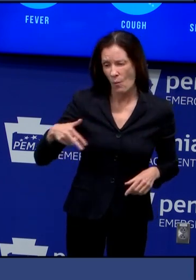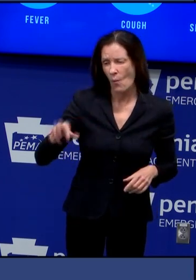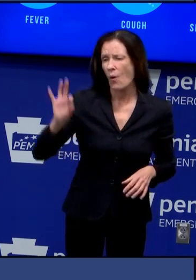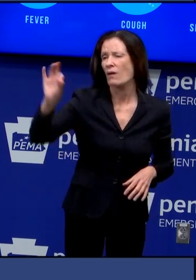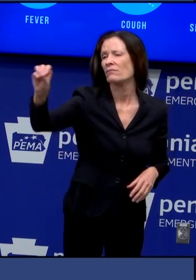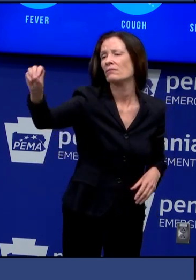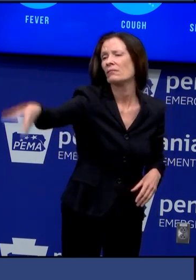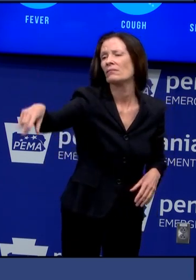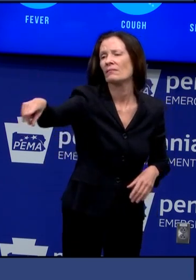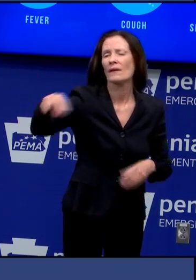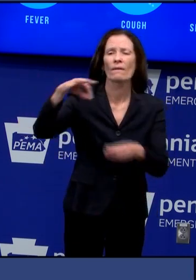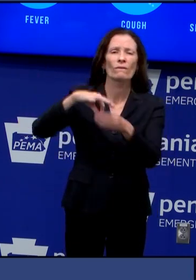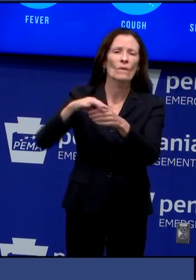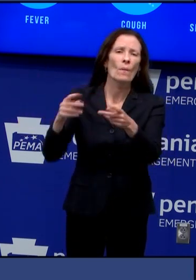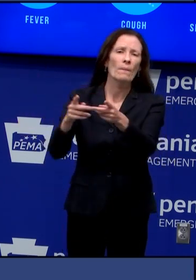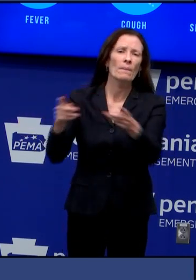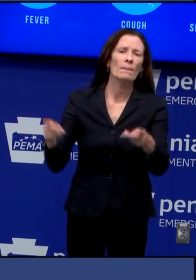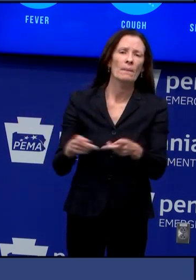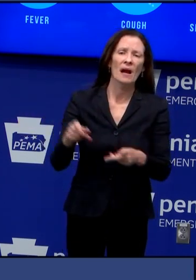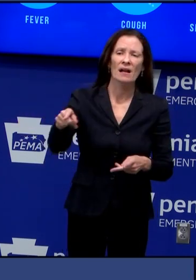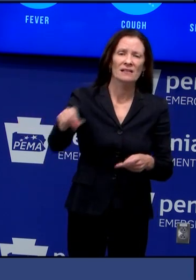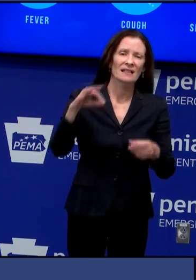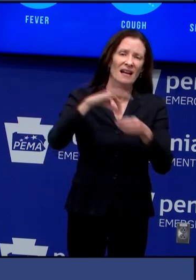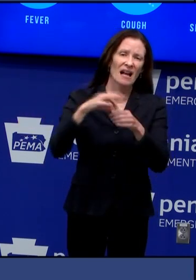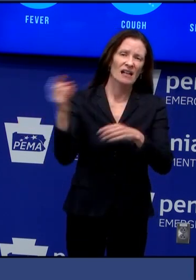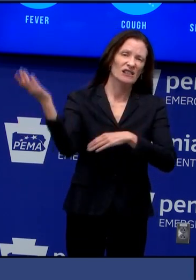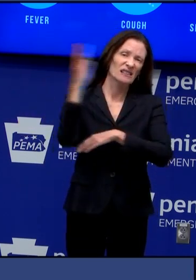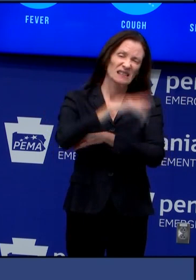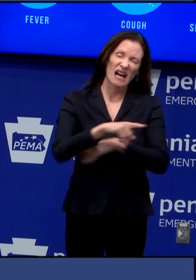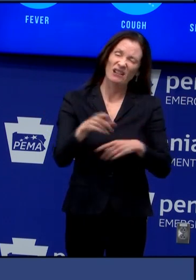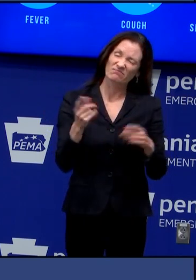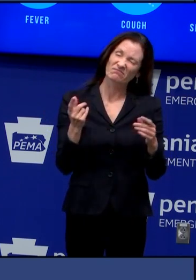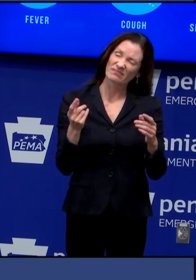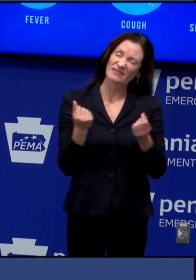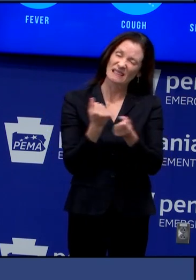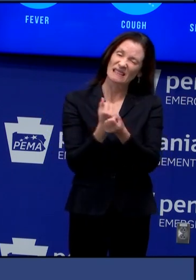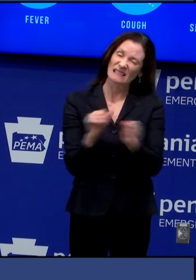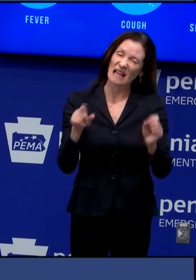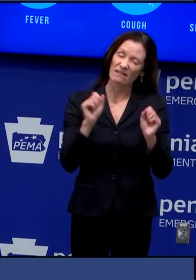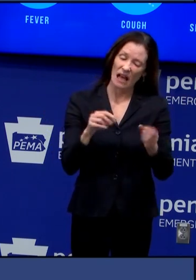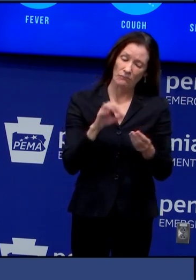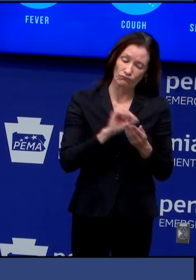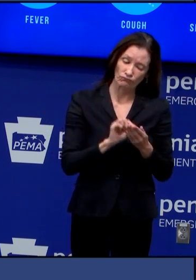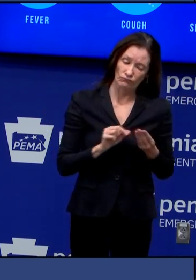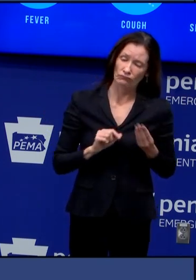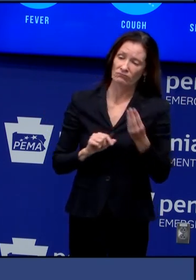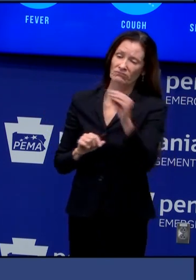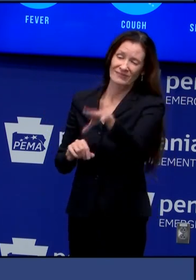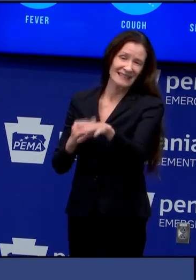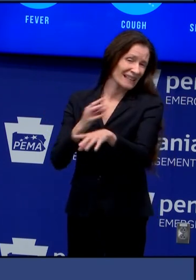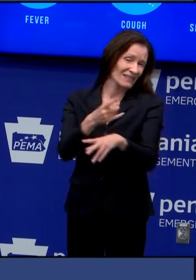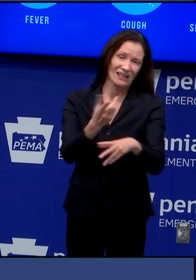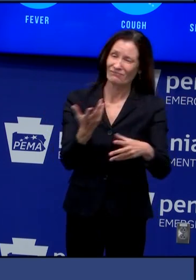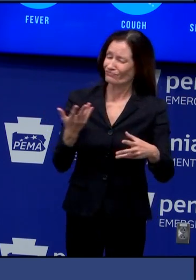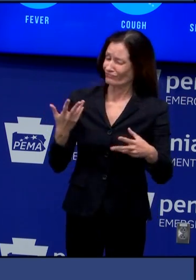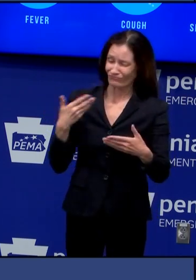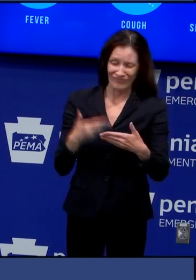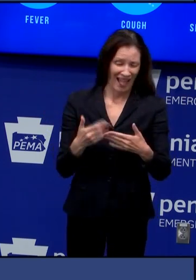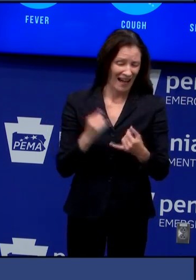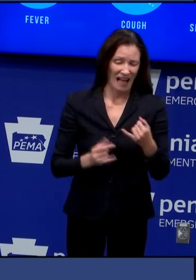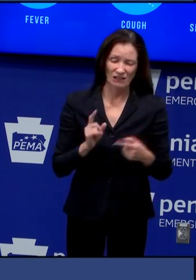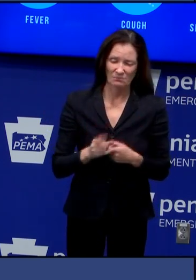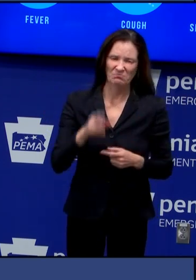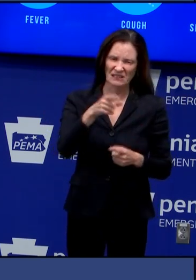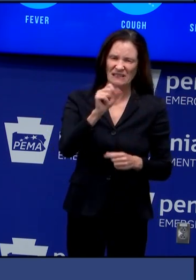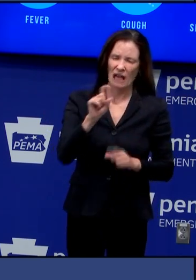late as 8 pm on election day that's the safest way to do it so we would urge people not to get to that point as soon as you get your ballot make sure you get